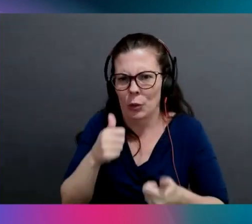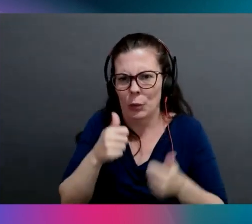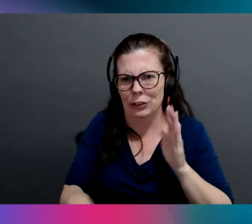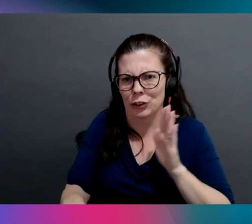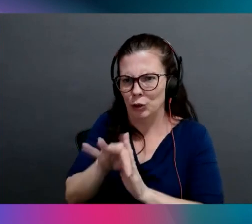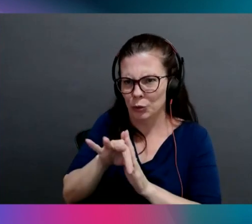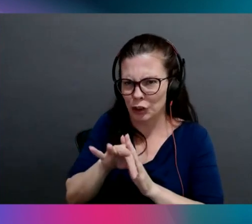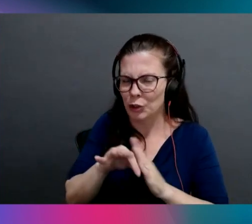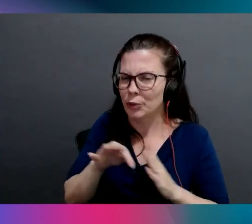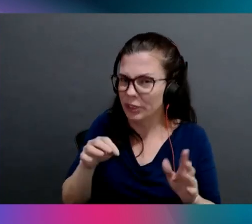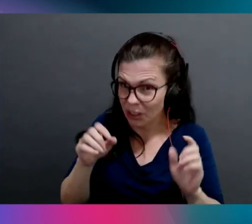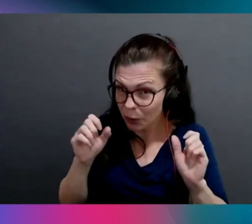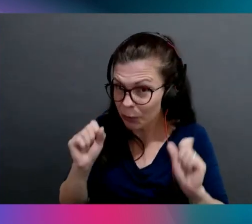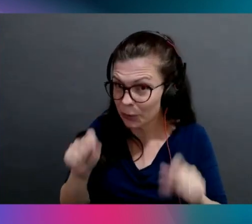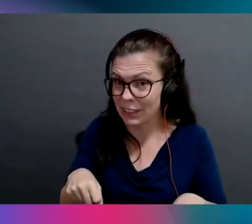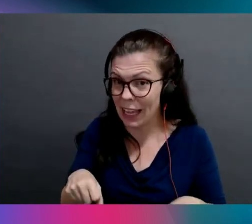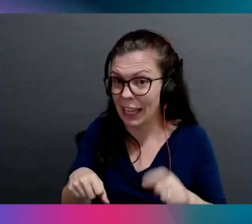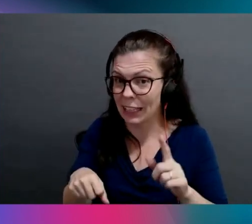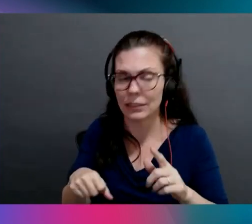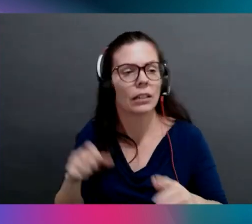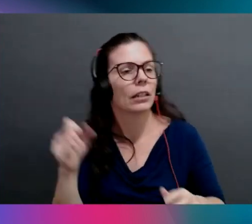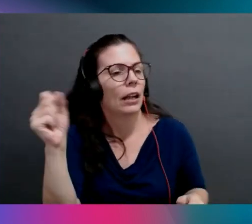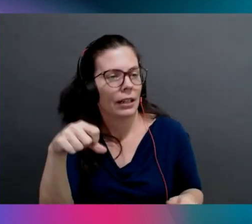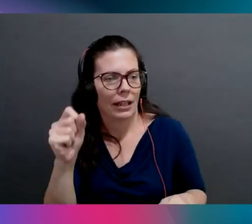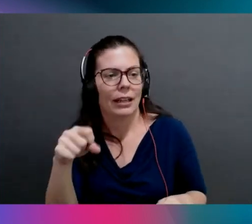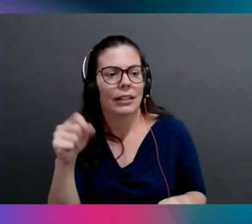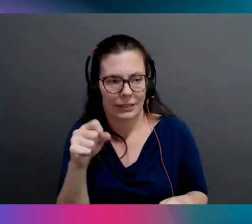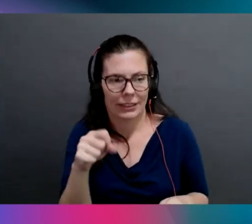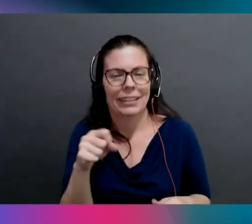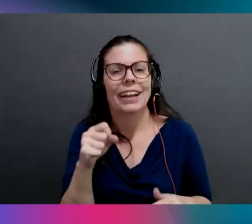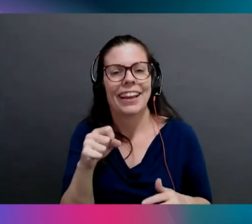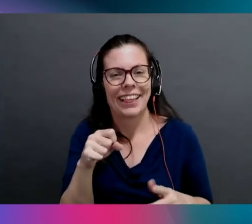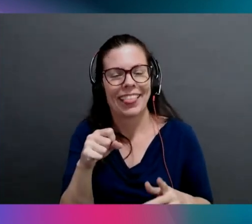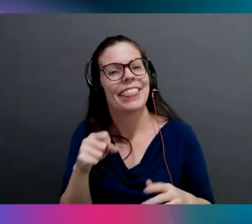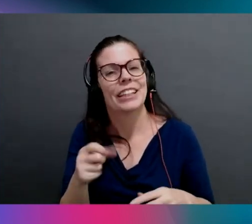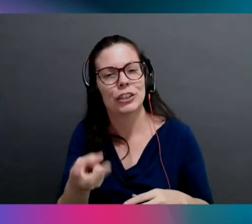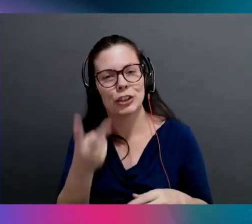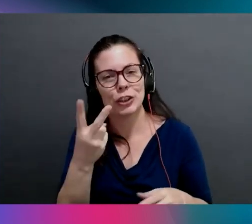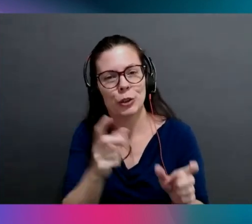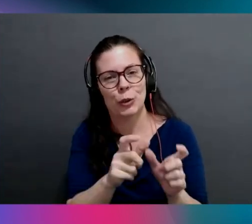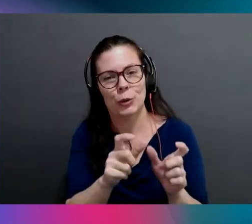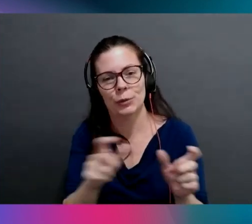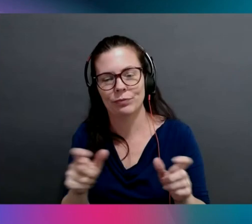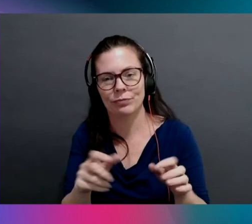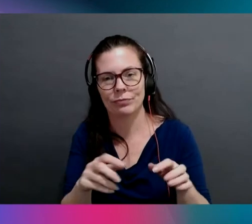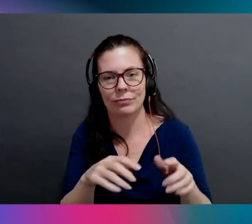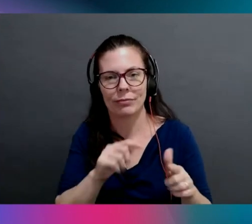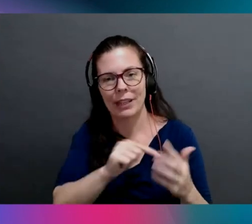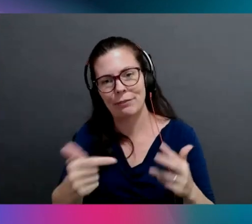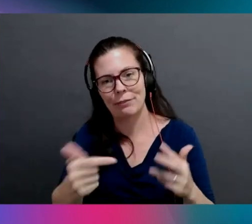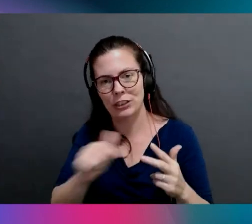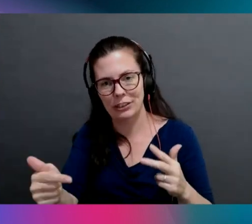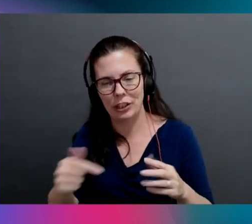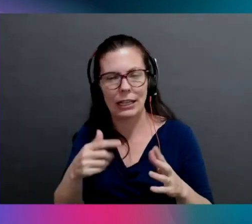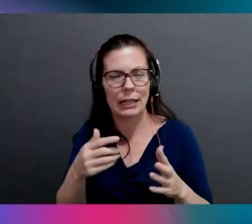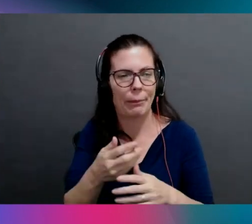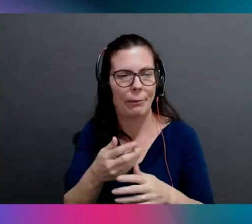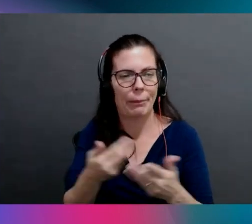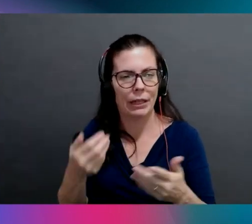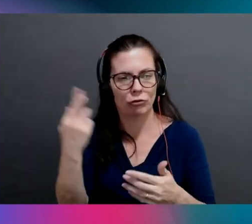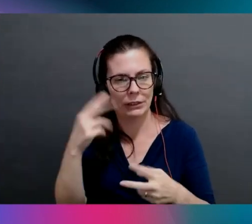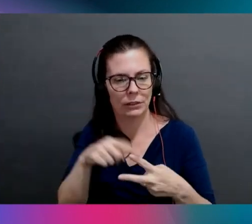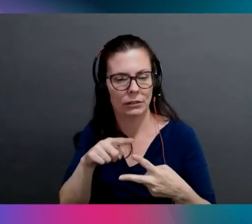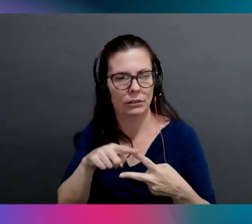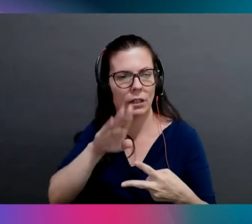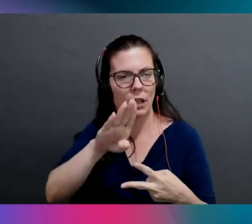can you, um, yeah. So the, the big, two inferencing, big drivers of inferencing, right. Are batch jobs